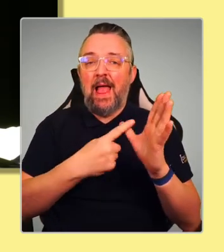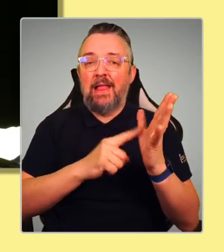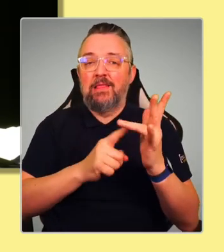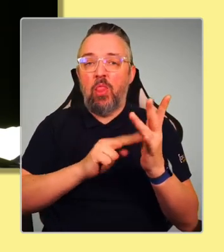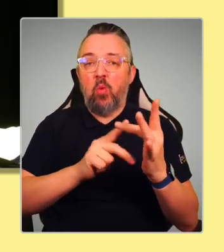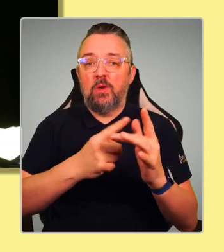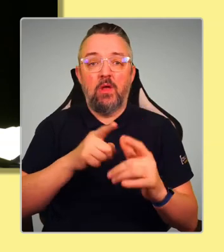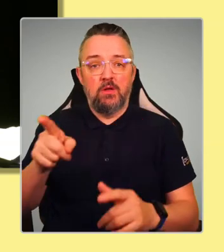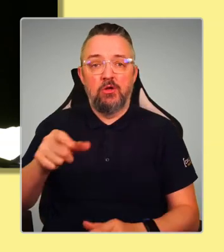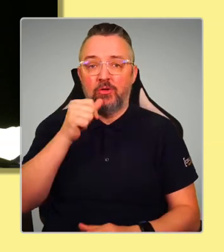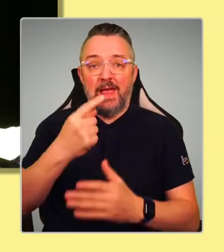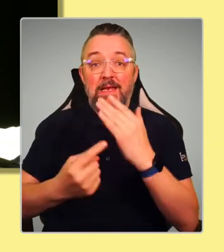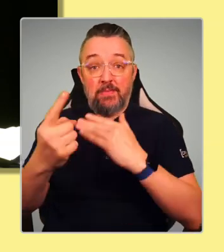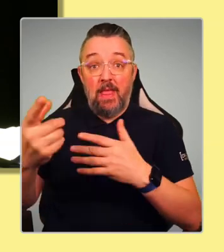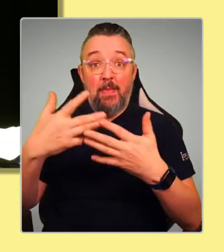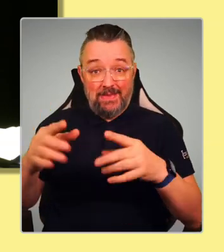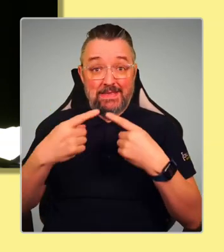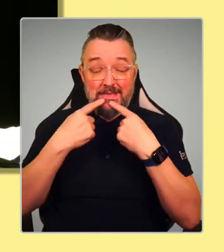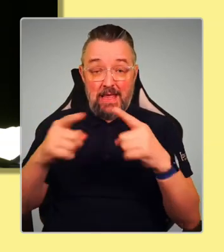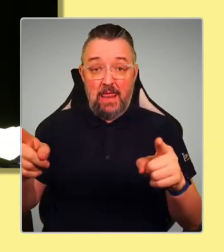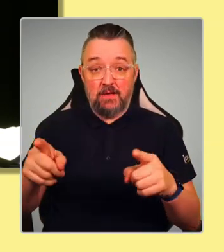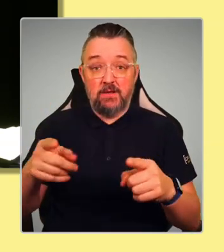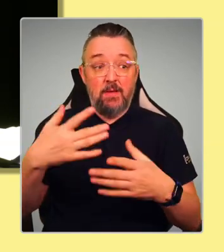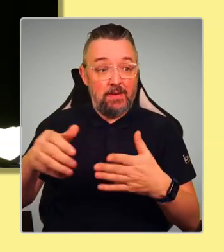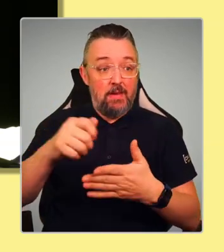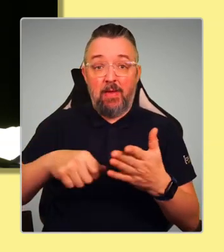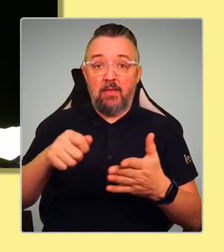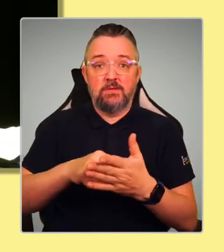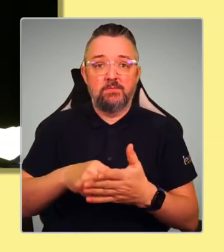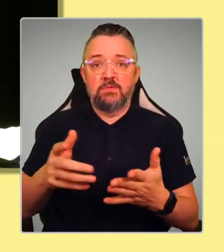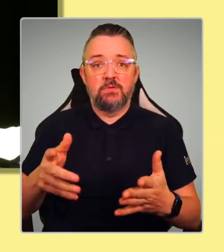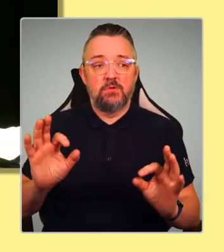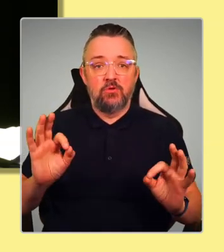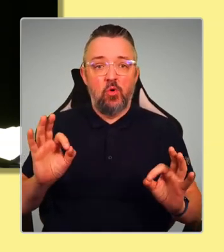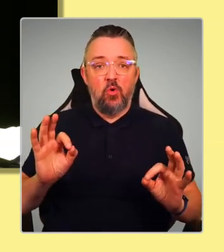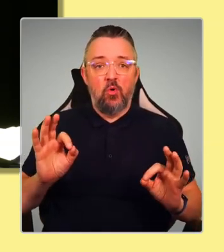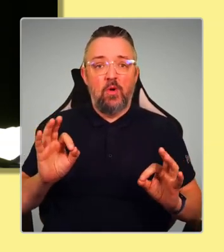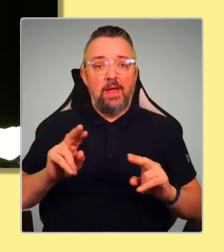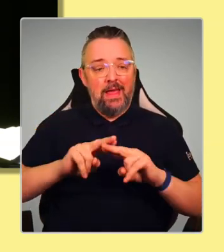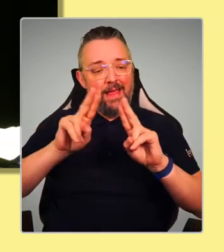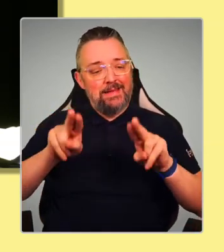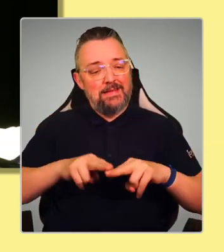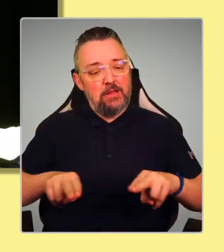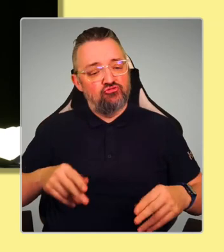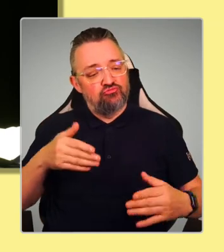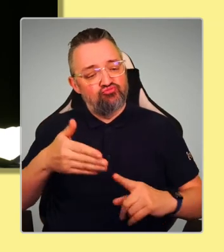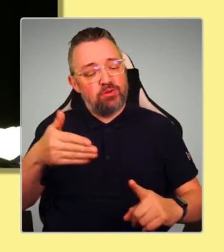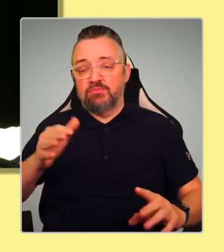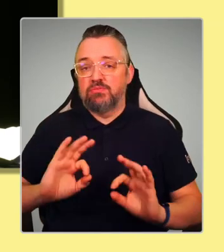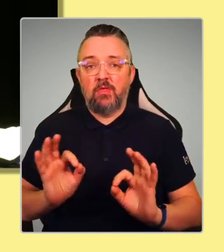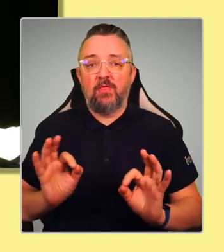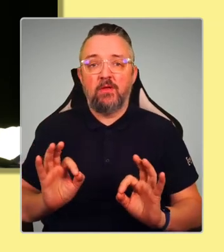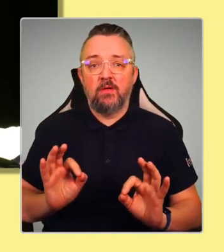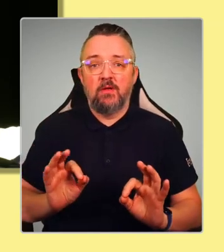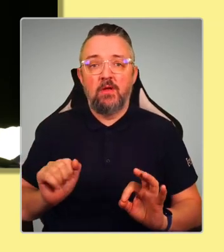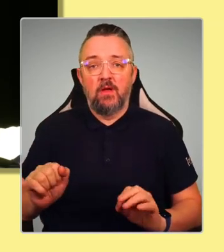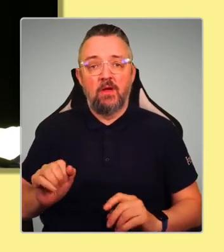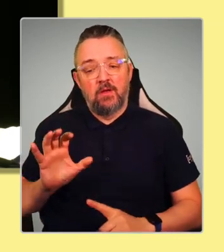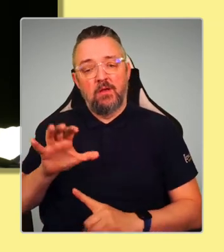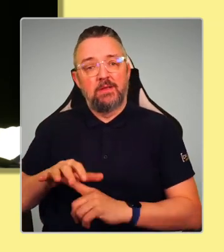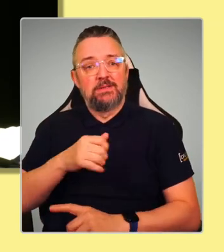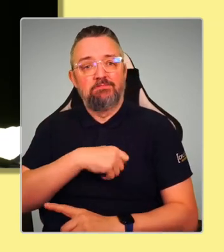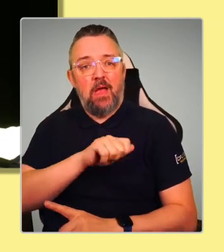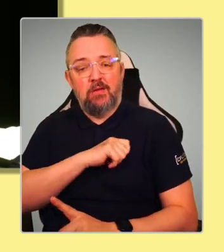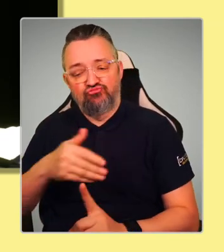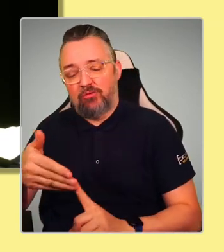declared, they've had their ballot, but they've not got that international recognition. They've not got the domestic recognition. So I wish